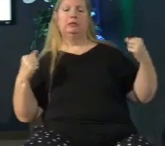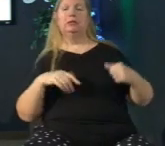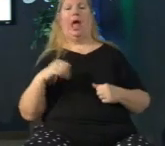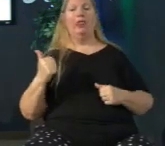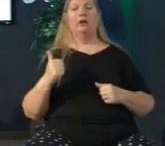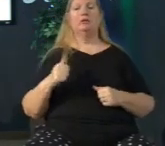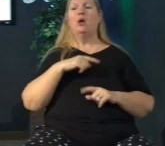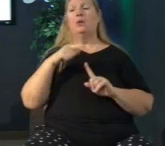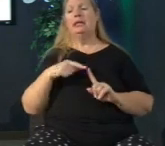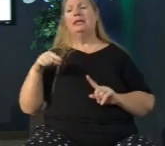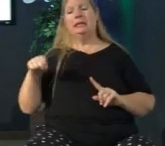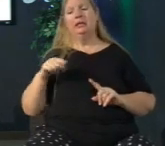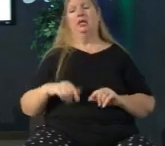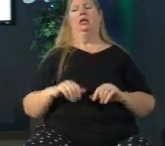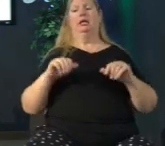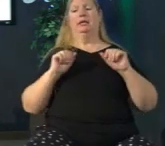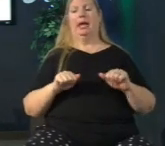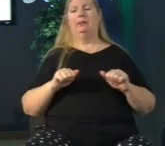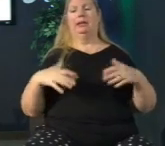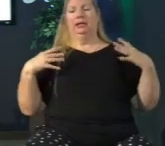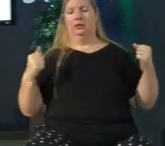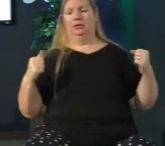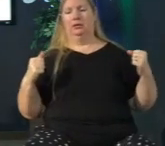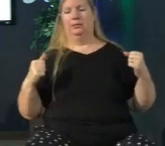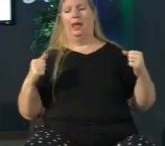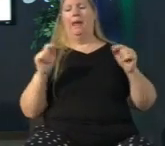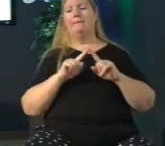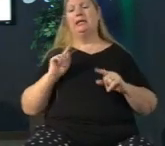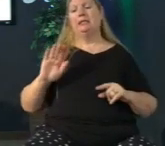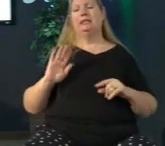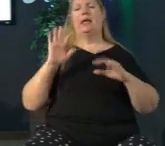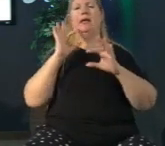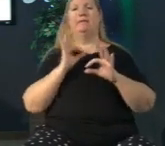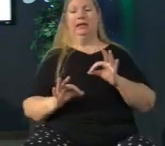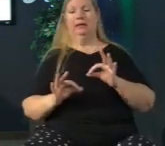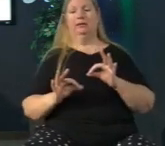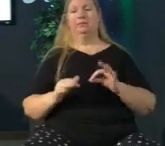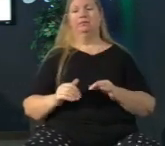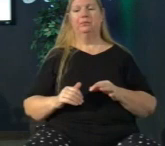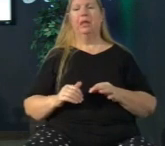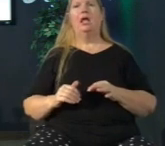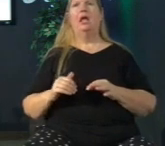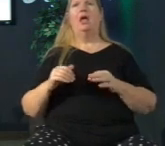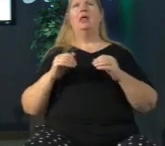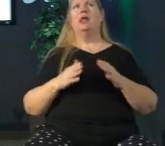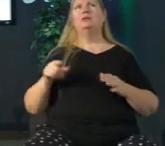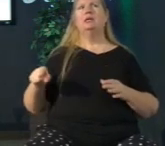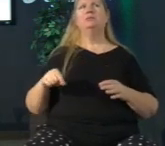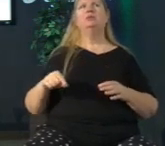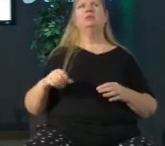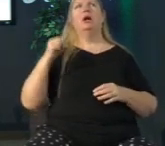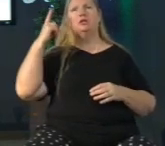but it's because he has faith in God he understands who he is in Christ